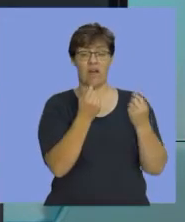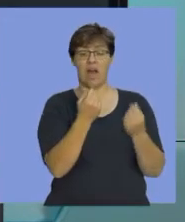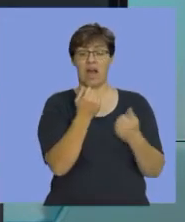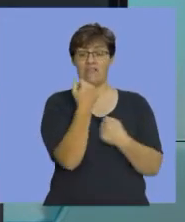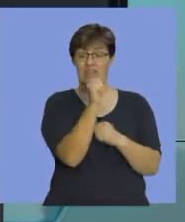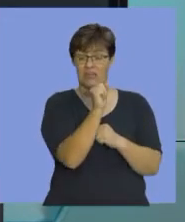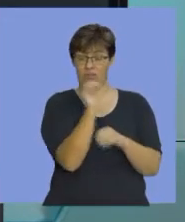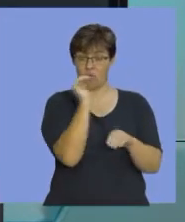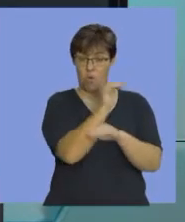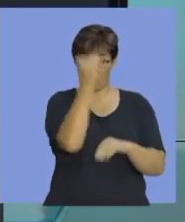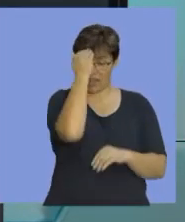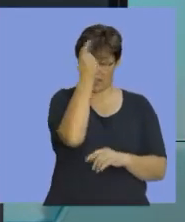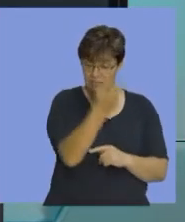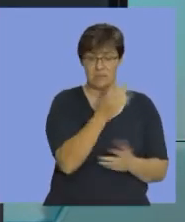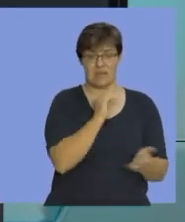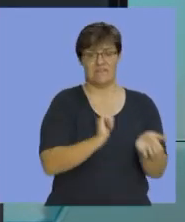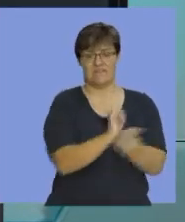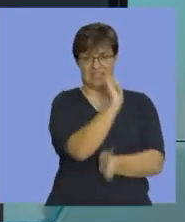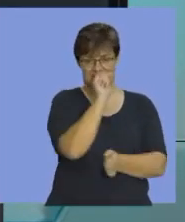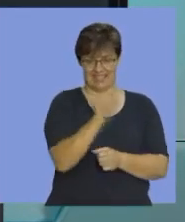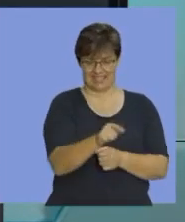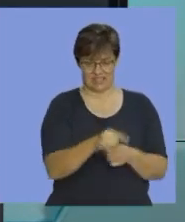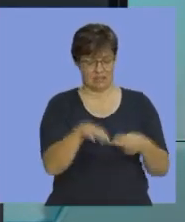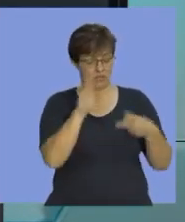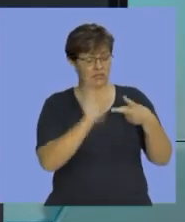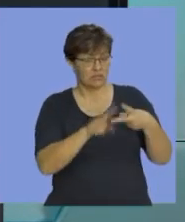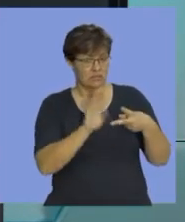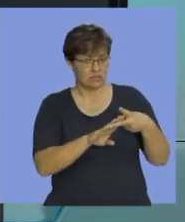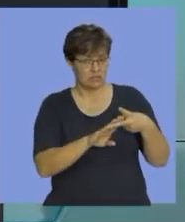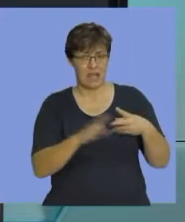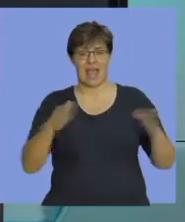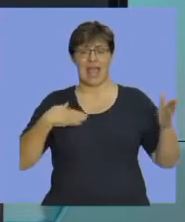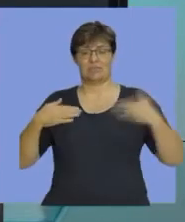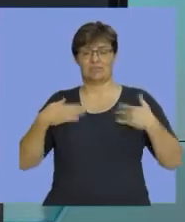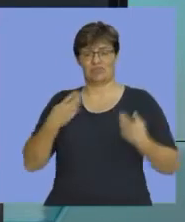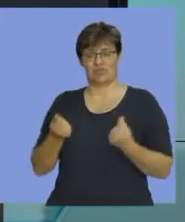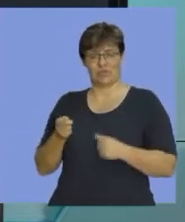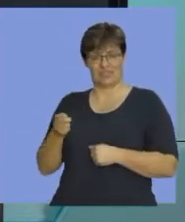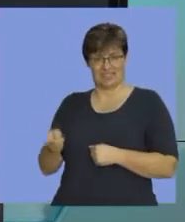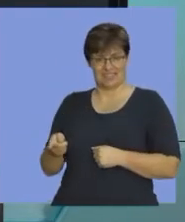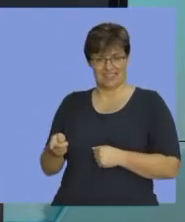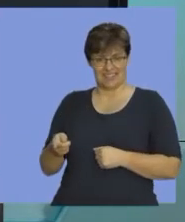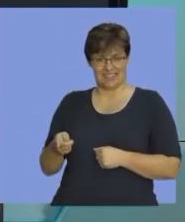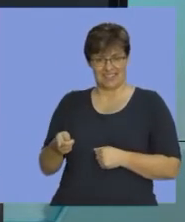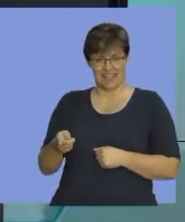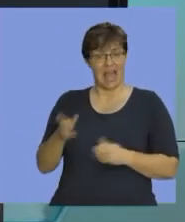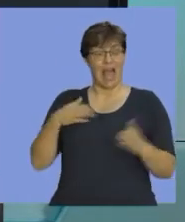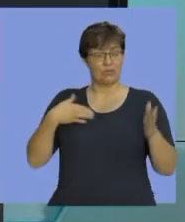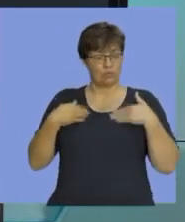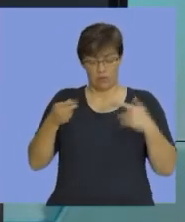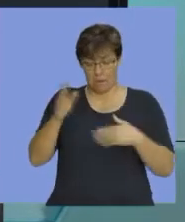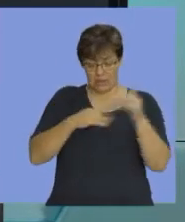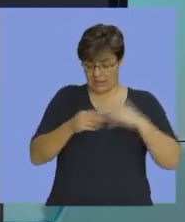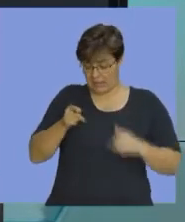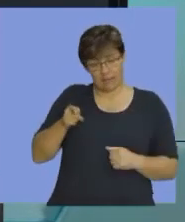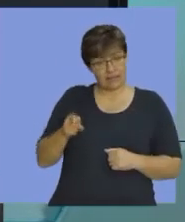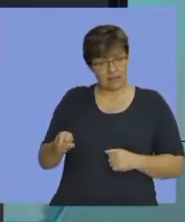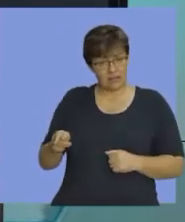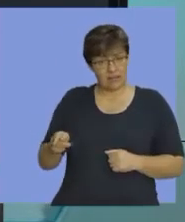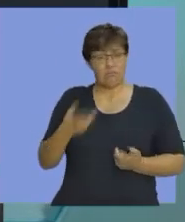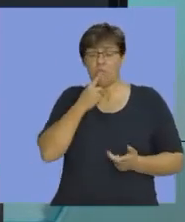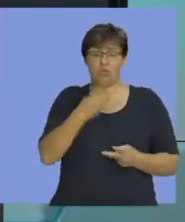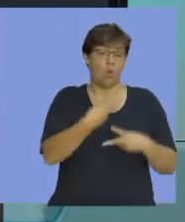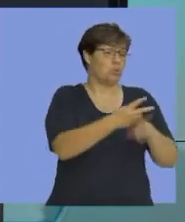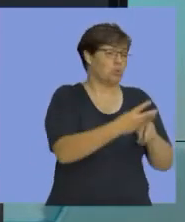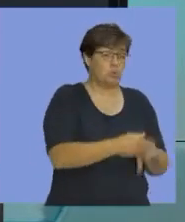as being your fixed cost. The next one that we look at is your admin cost. The administrative section of your building, whether you